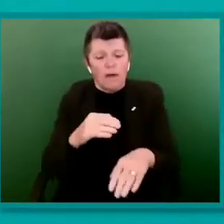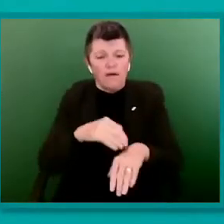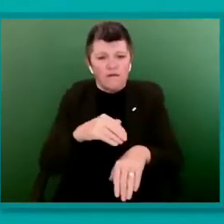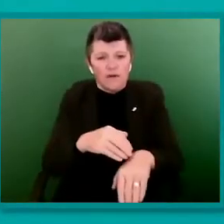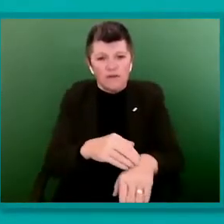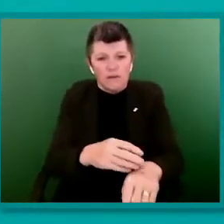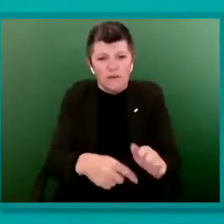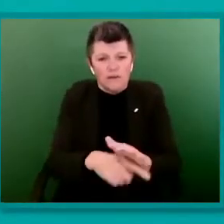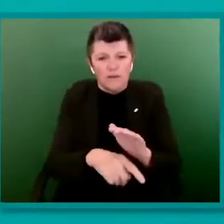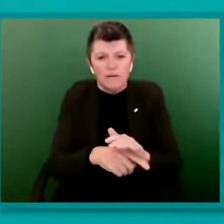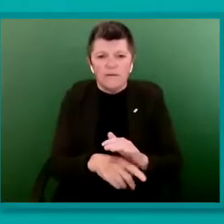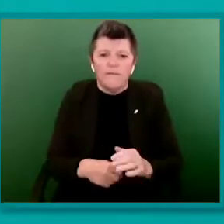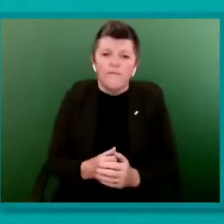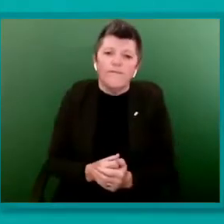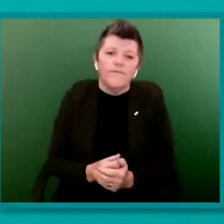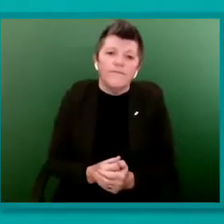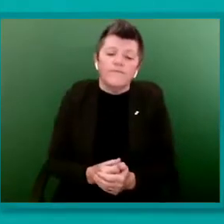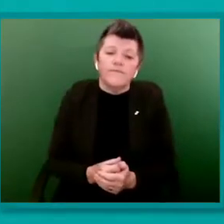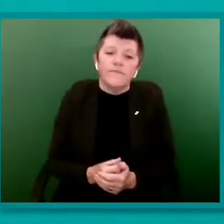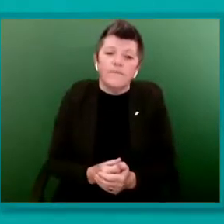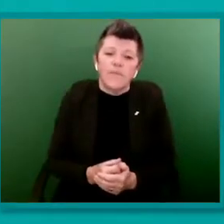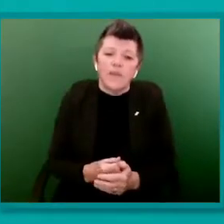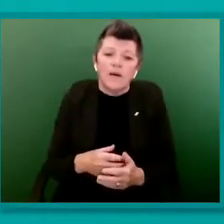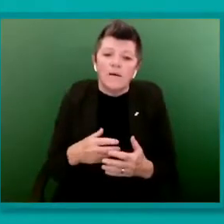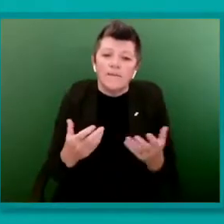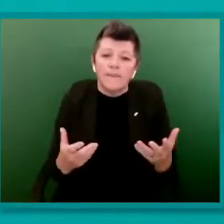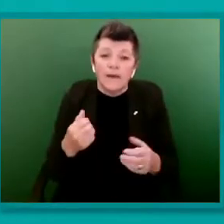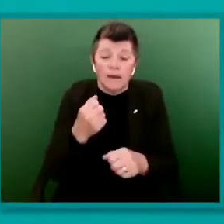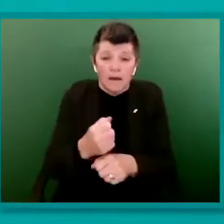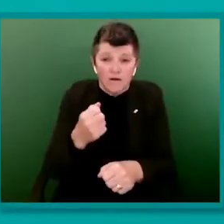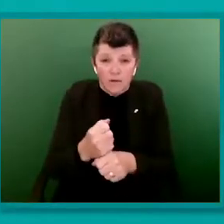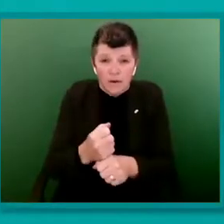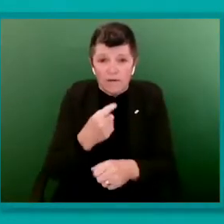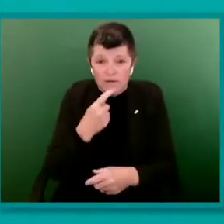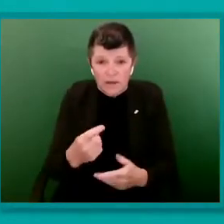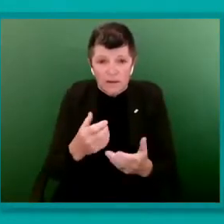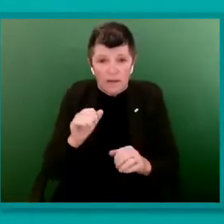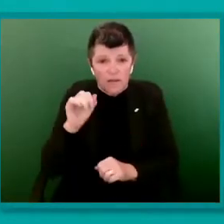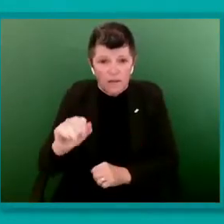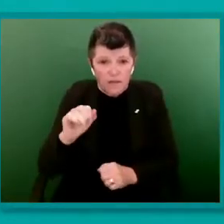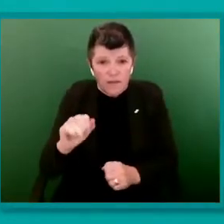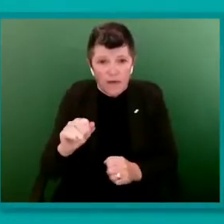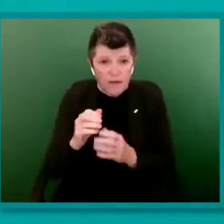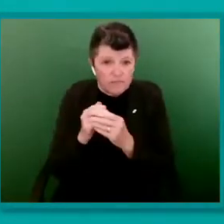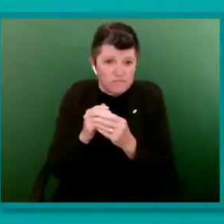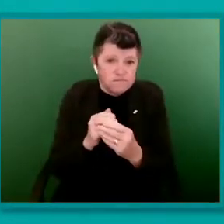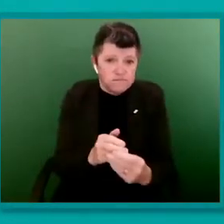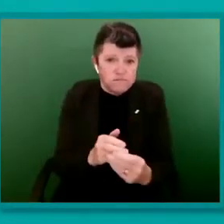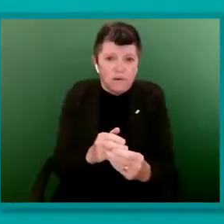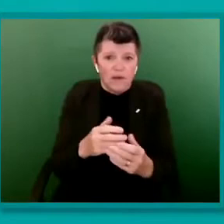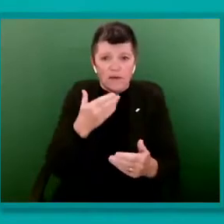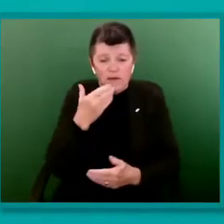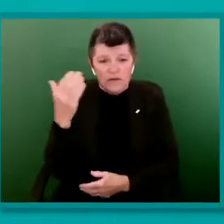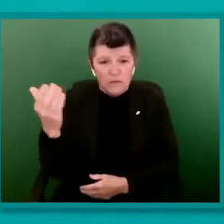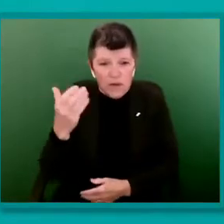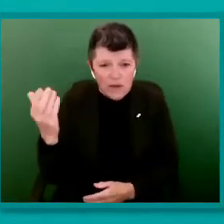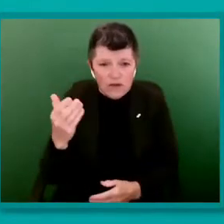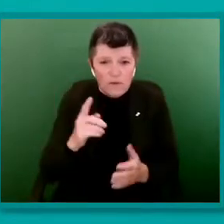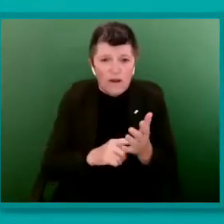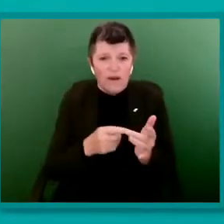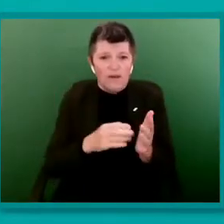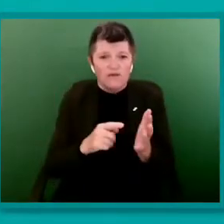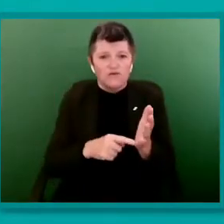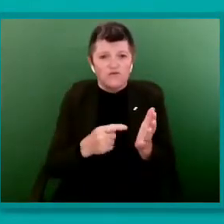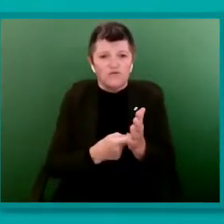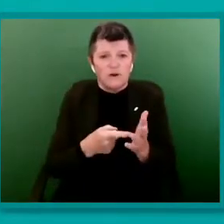The government signalled their intention in a landmark speech by Liz Truss at the end of last year, that they plan to have a